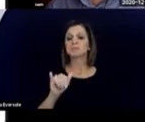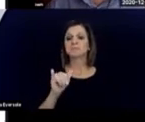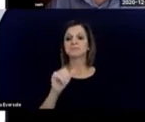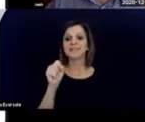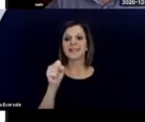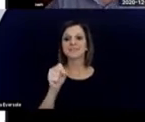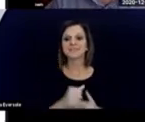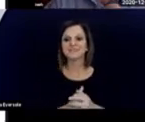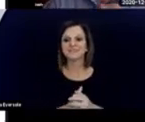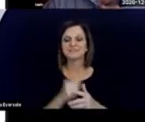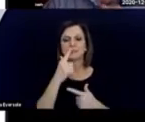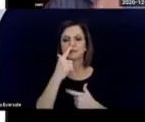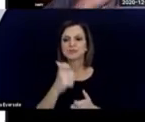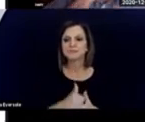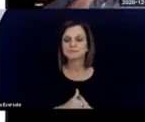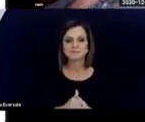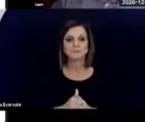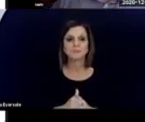interesting.